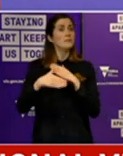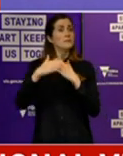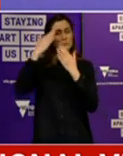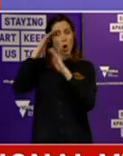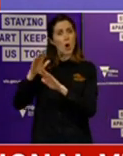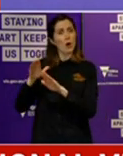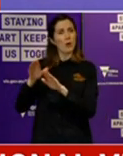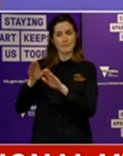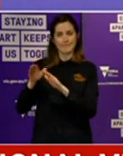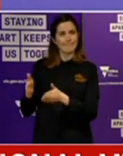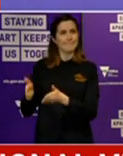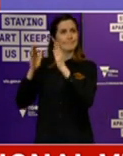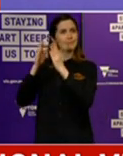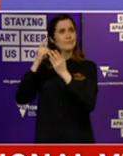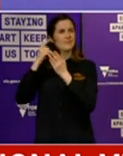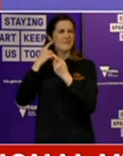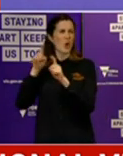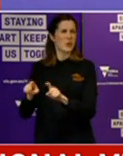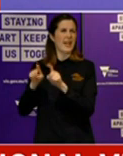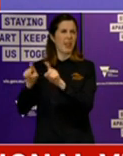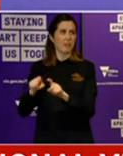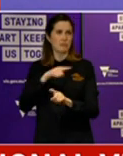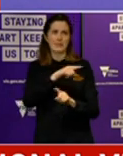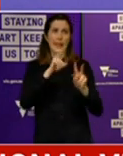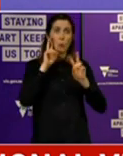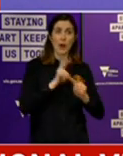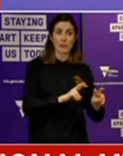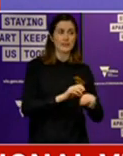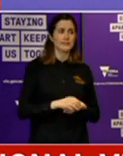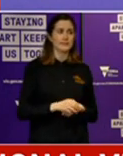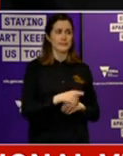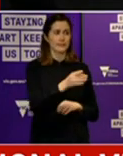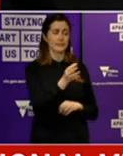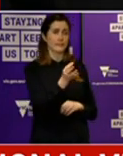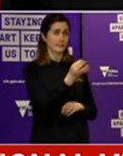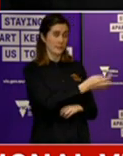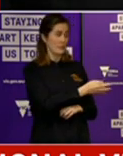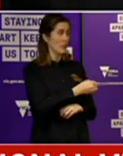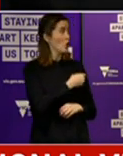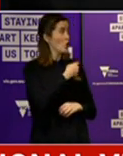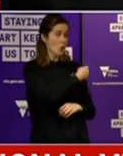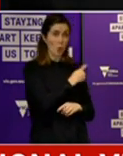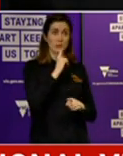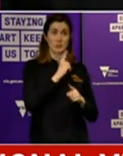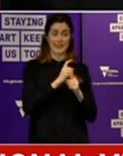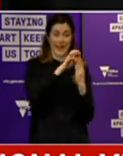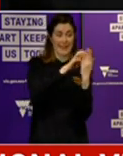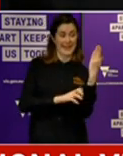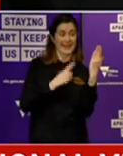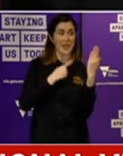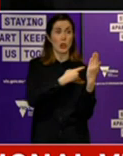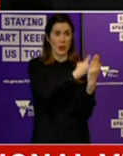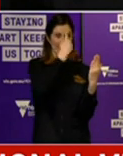I didn't think it was appropriate. Your statement made it clear that you believed that she was accountable for hotel quarantine, though. Yes.